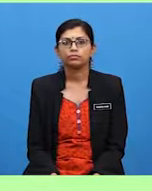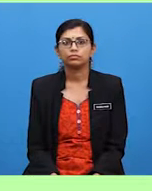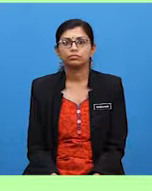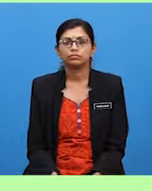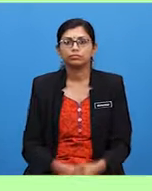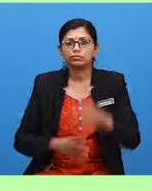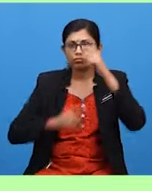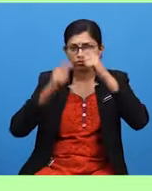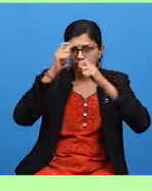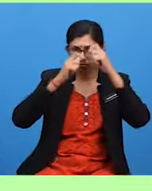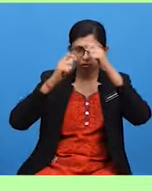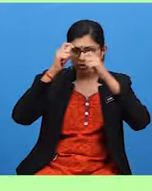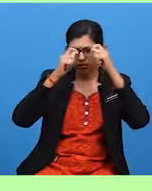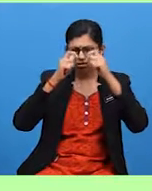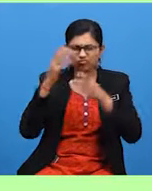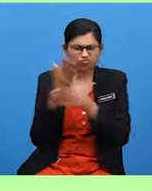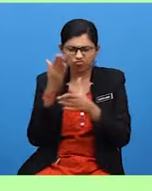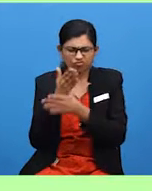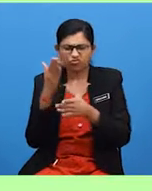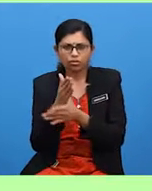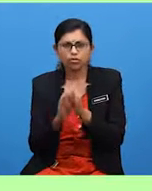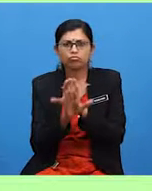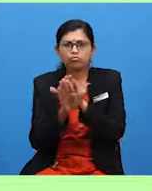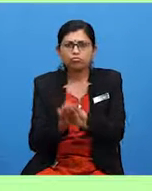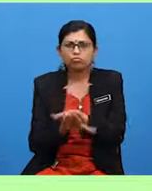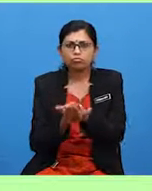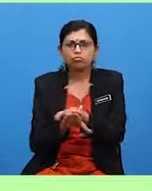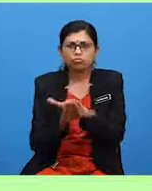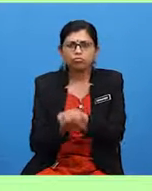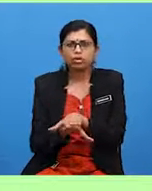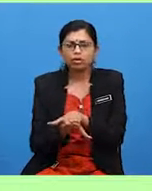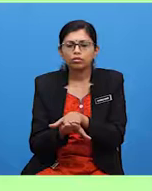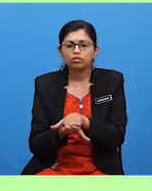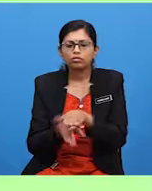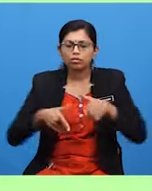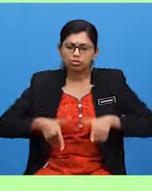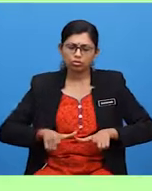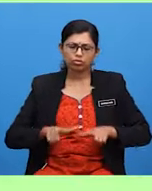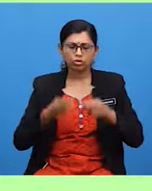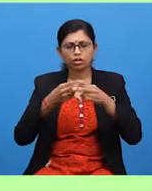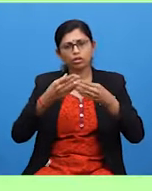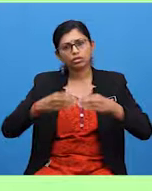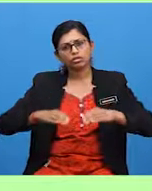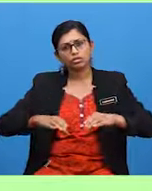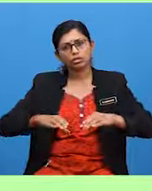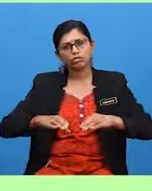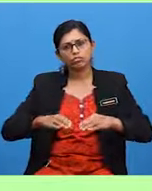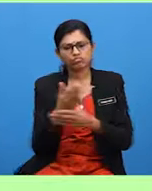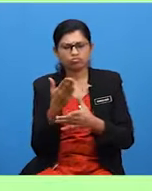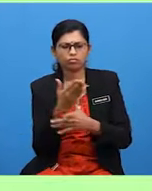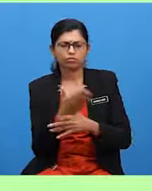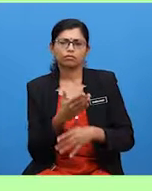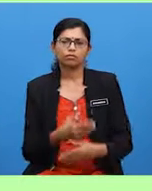Tourists are disturbing the leatherback sea turtle which lays its eggs on beaches.